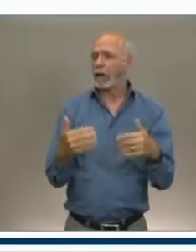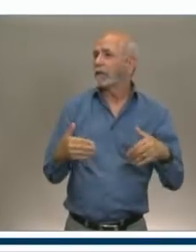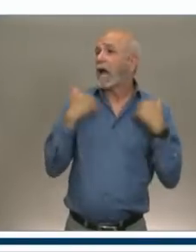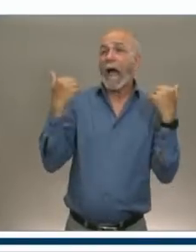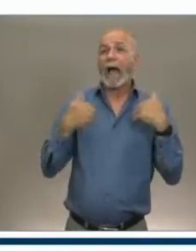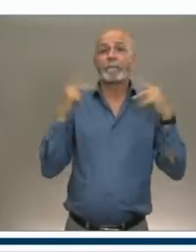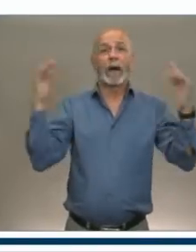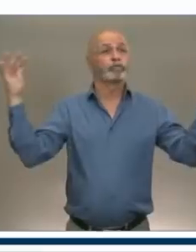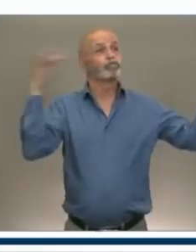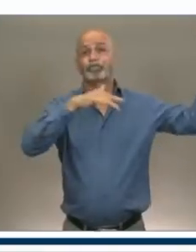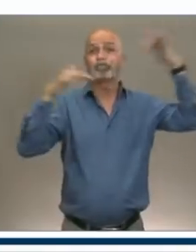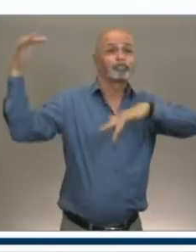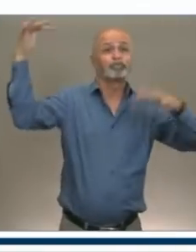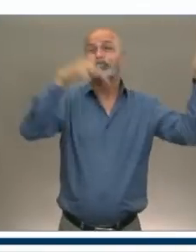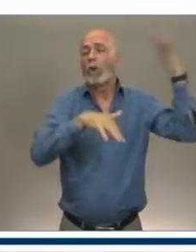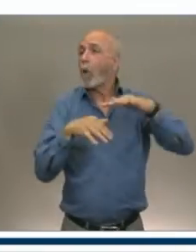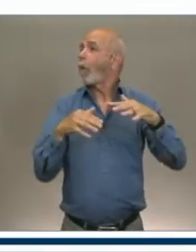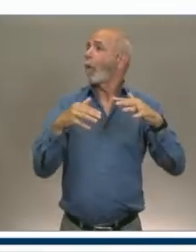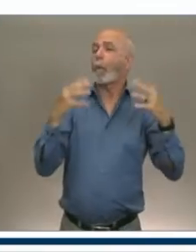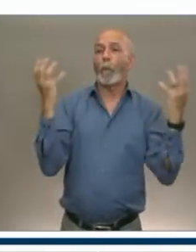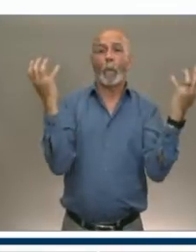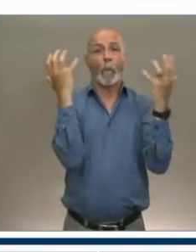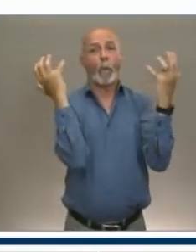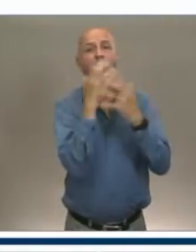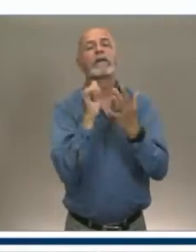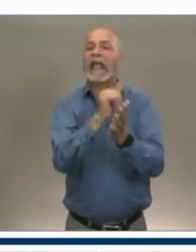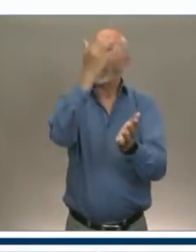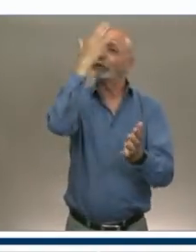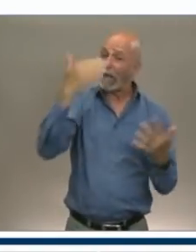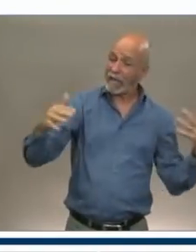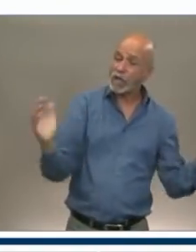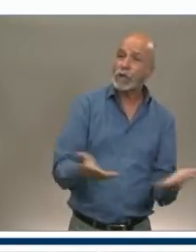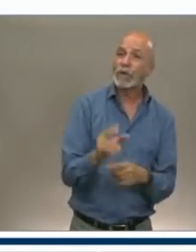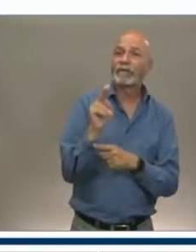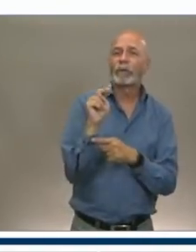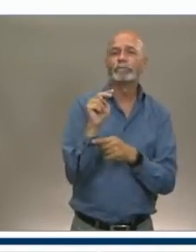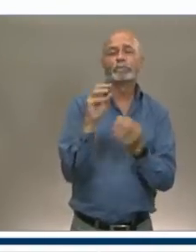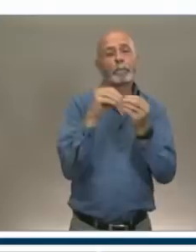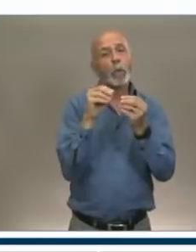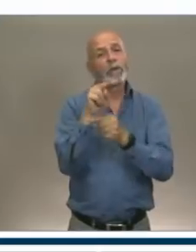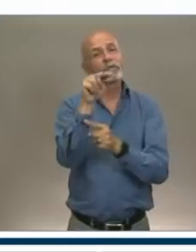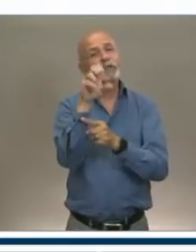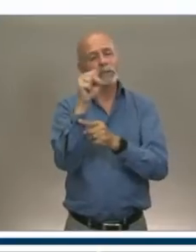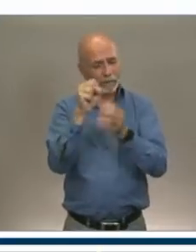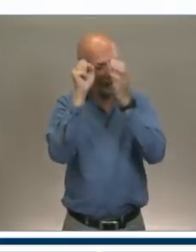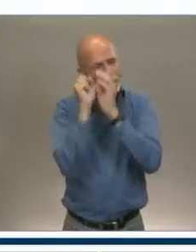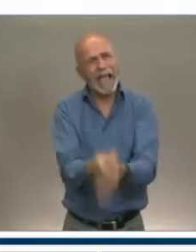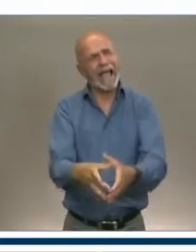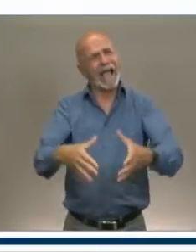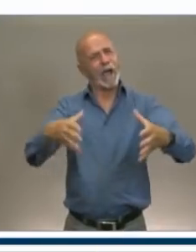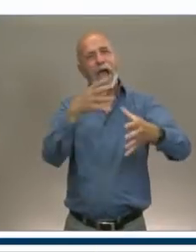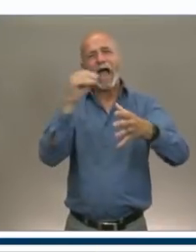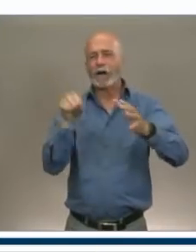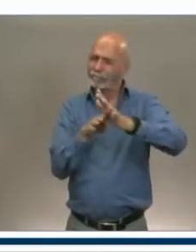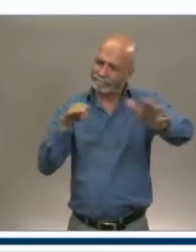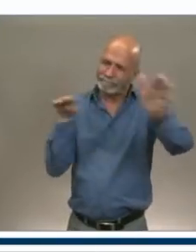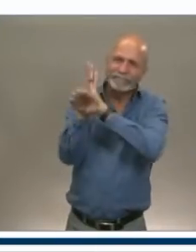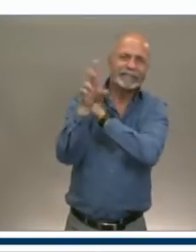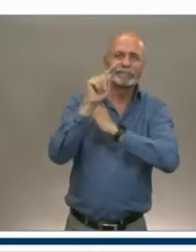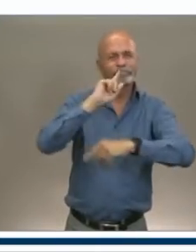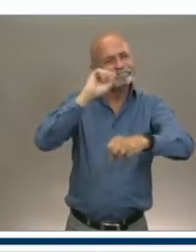they are the reason our home continues to grow and thrive, all while staying true to its roots.